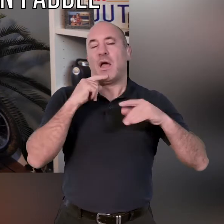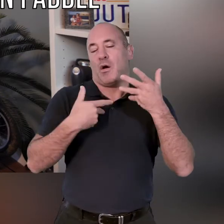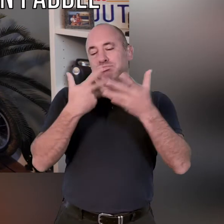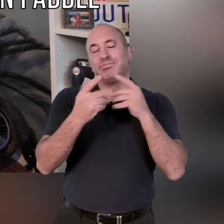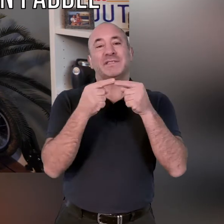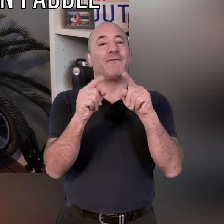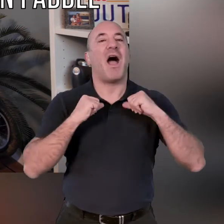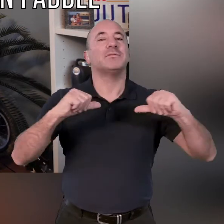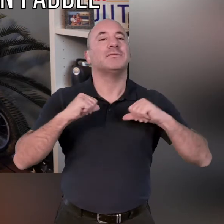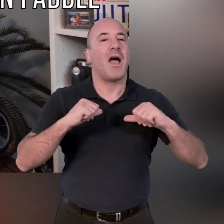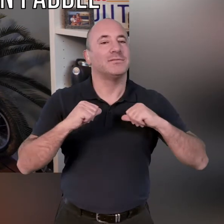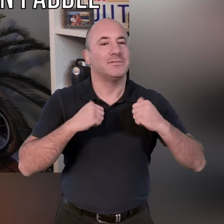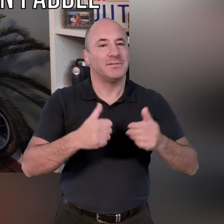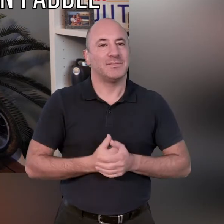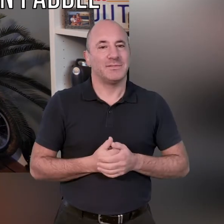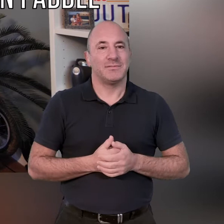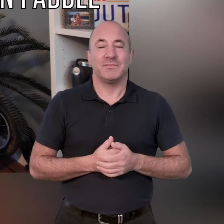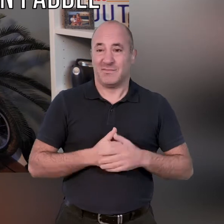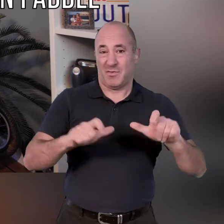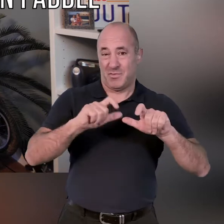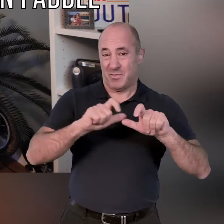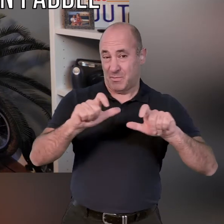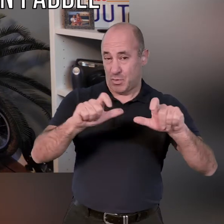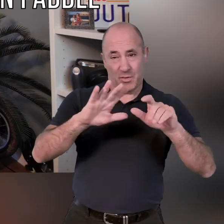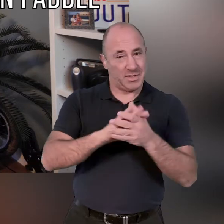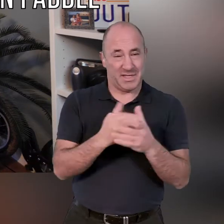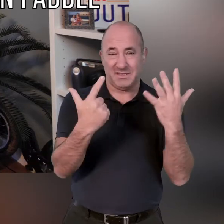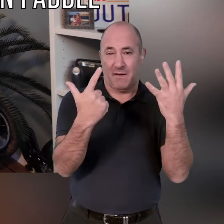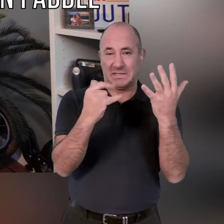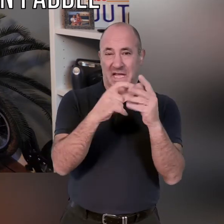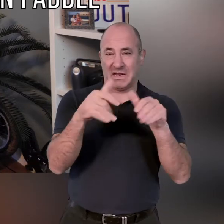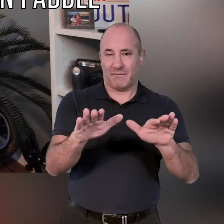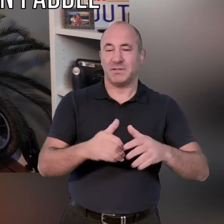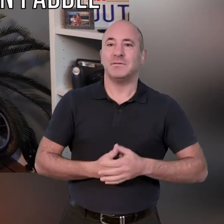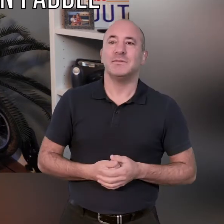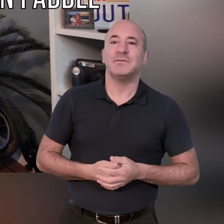we're going to go again for a different couple of exercises keep it going another seven seconds